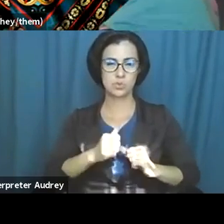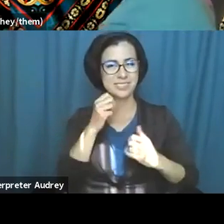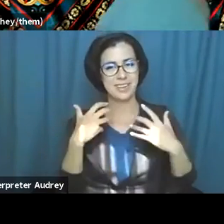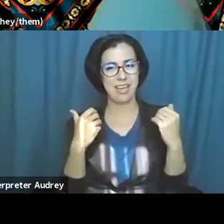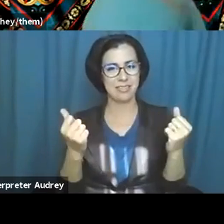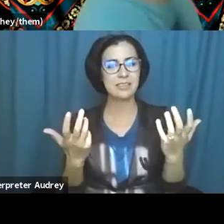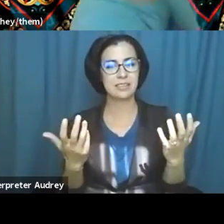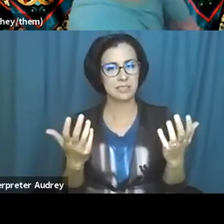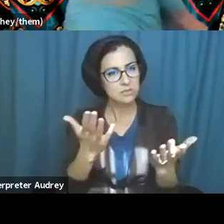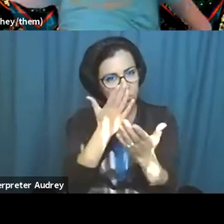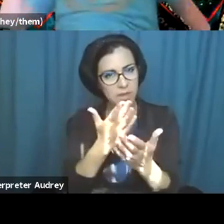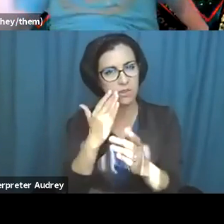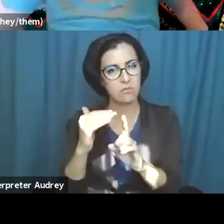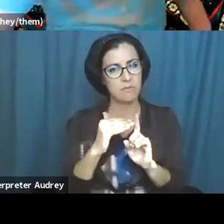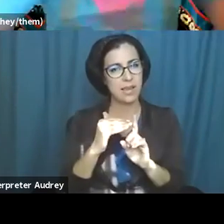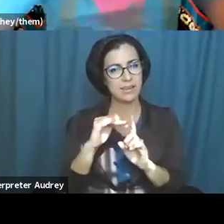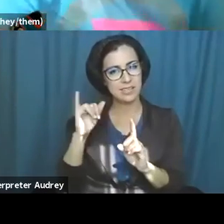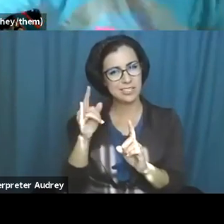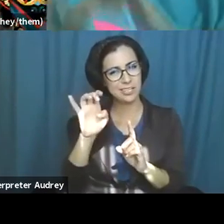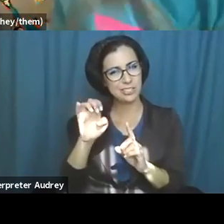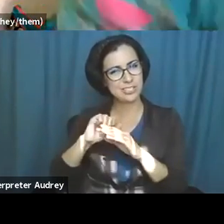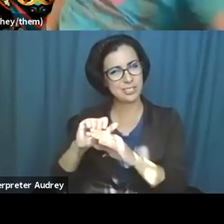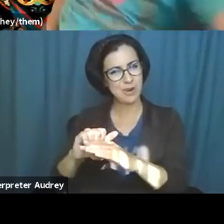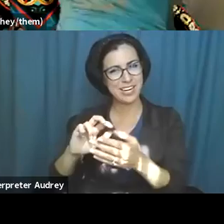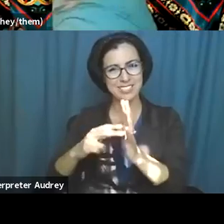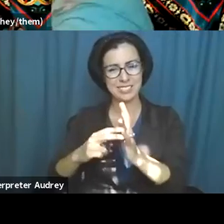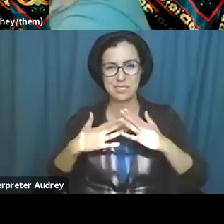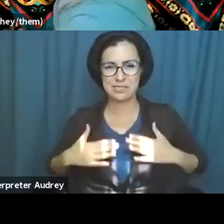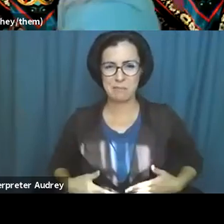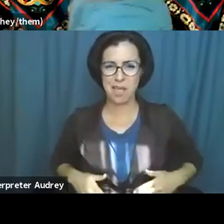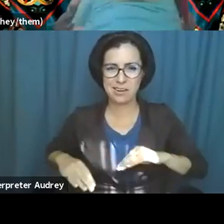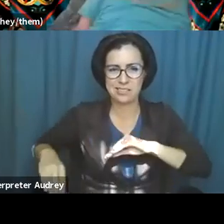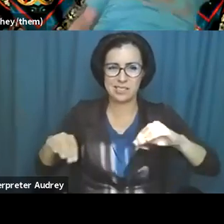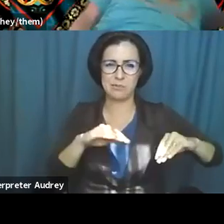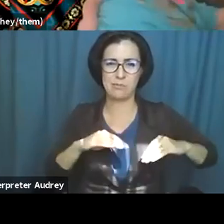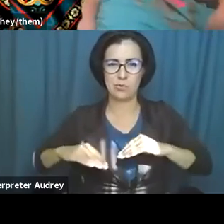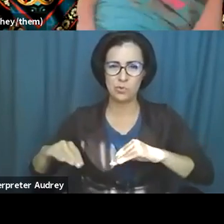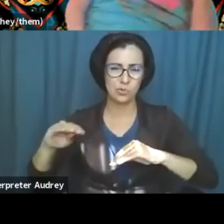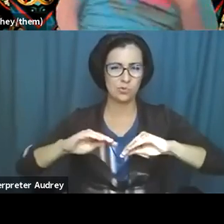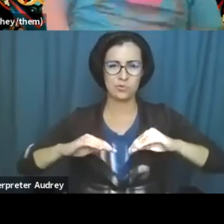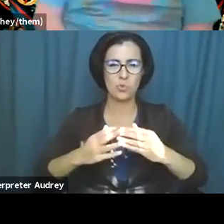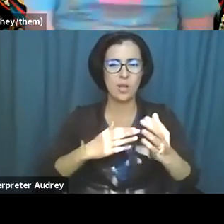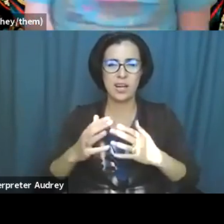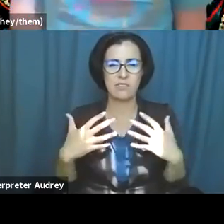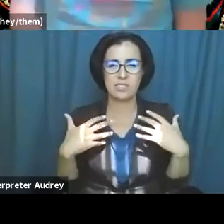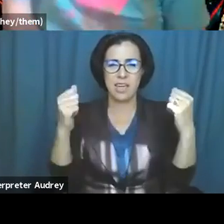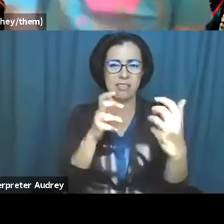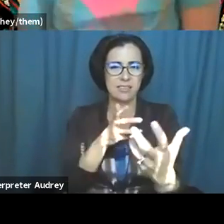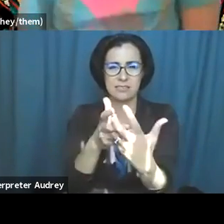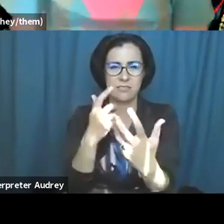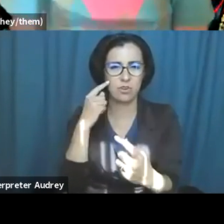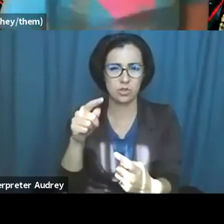reminding us that our justice practice is one where we can participate with our bodies in this space and the ways that are healthiest for our bodies.